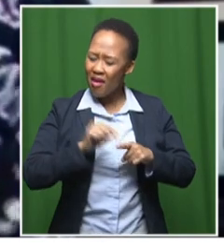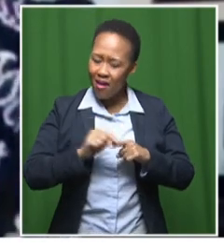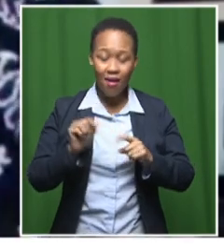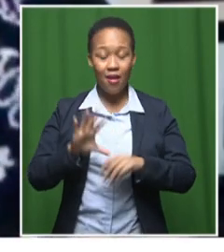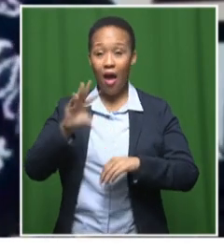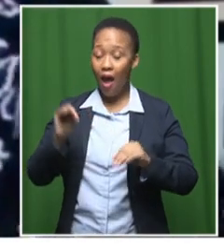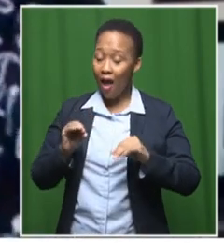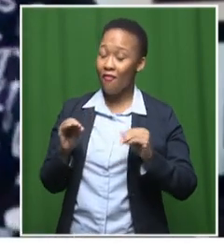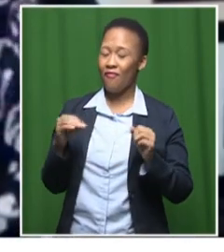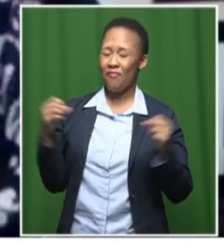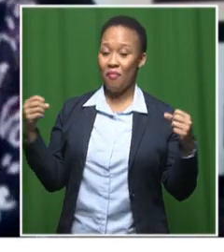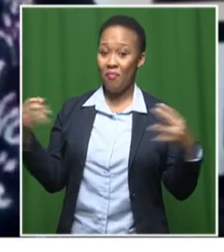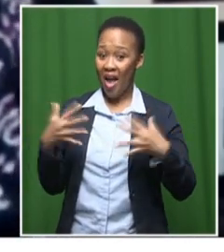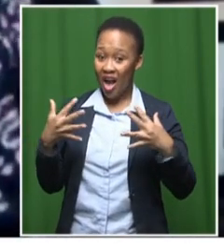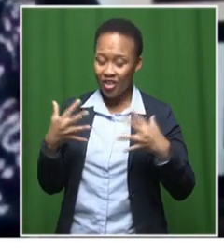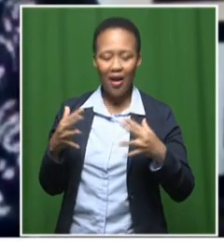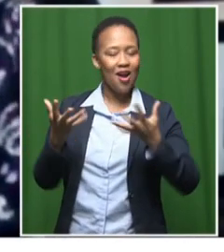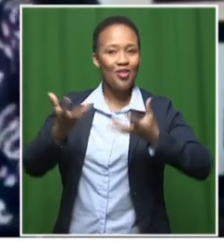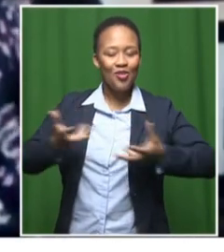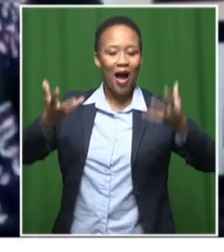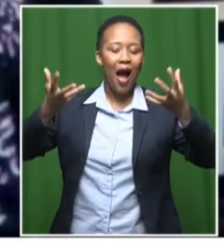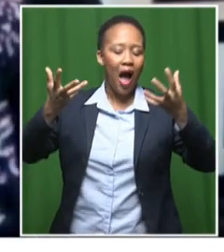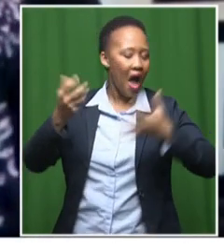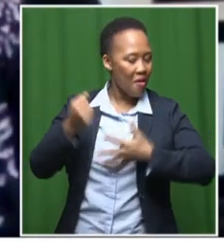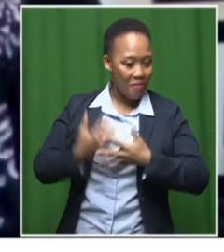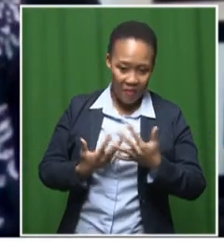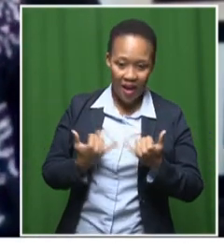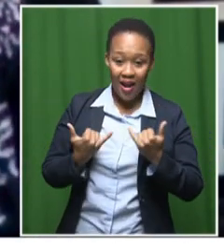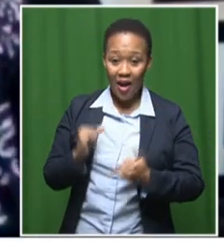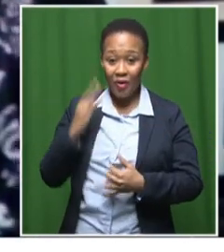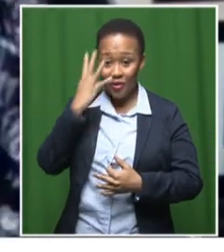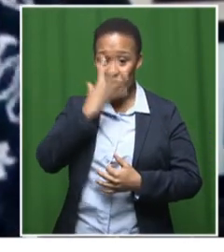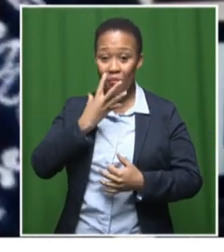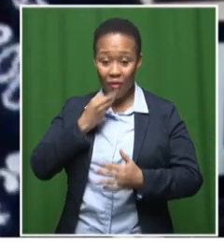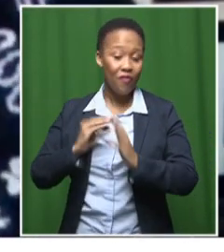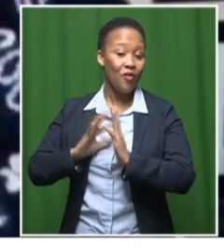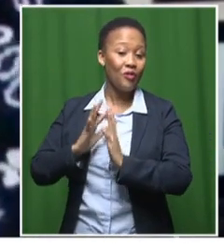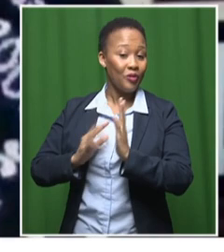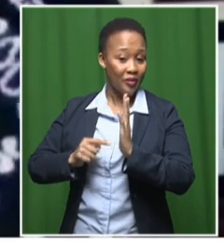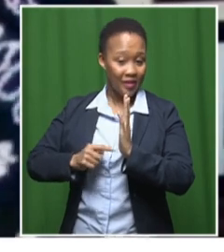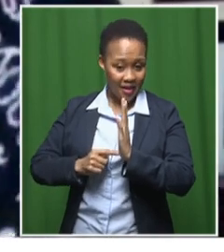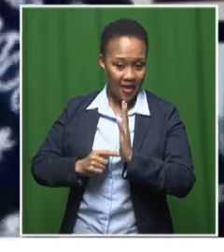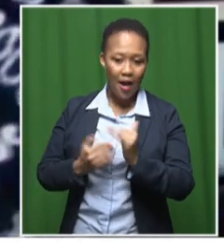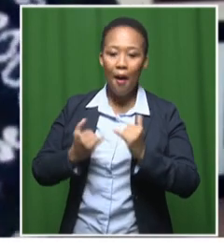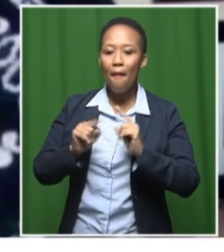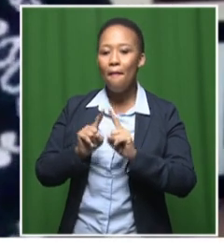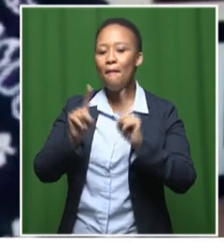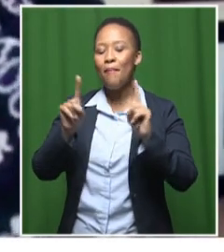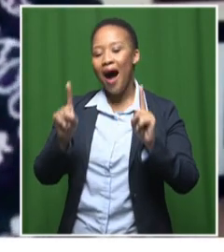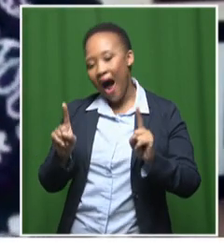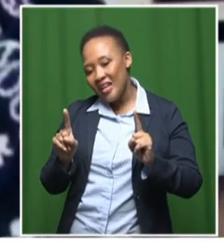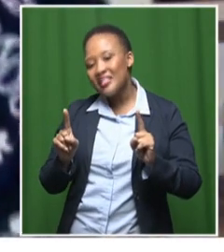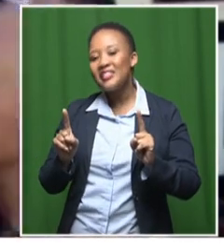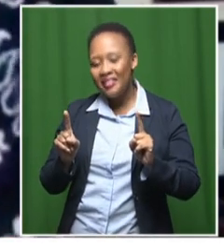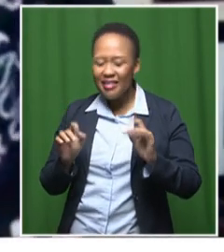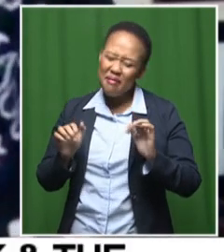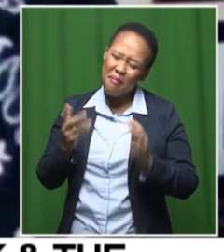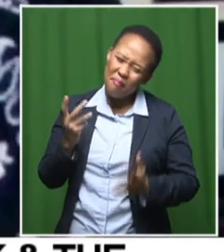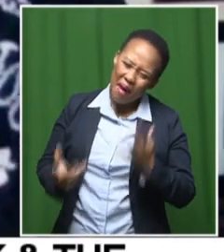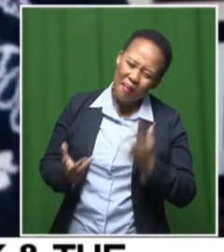in the sky. It's beautifully, beautifully told by our company, but it's just like 90% mayhem and 10% joy.